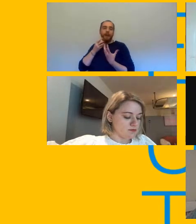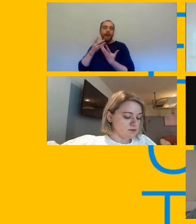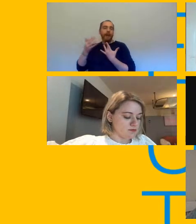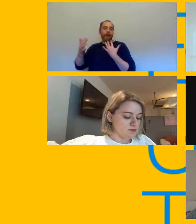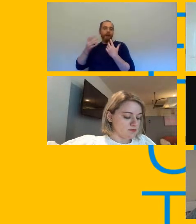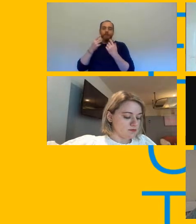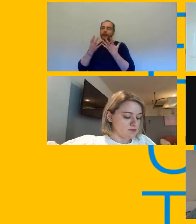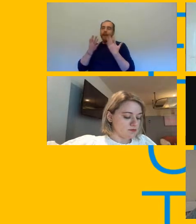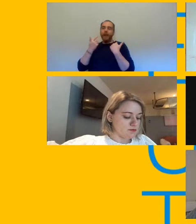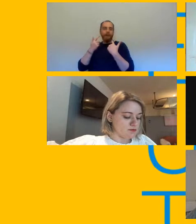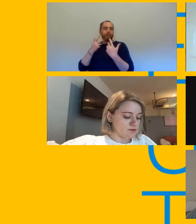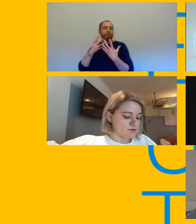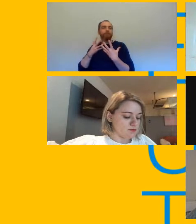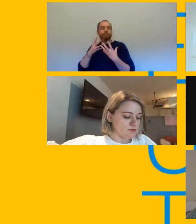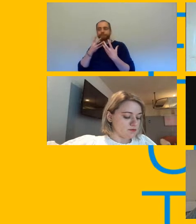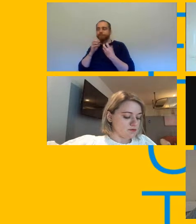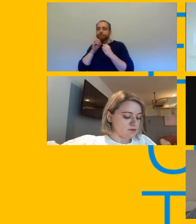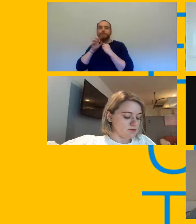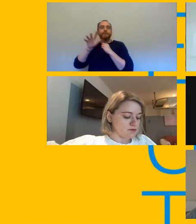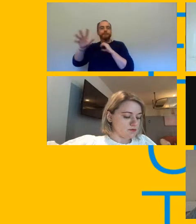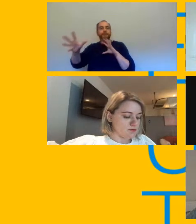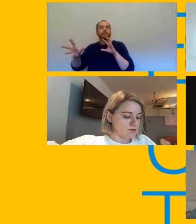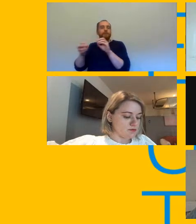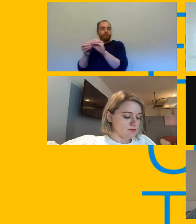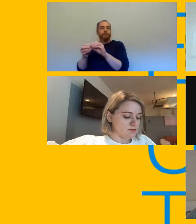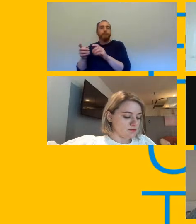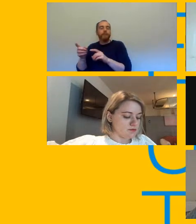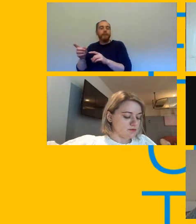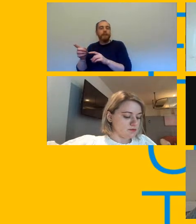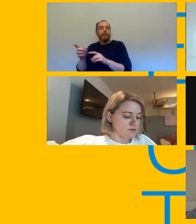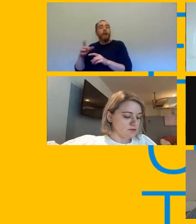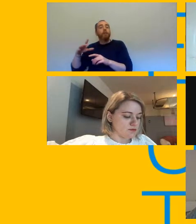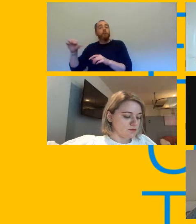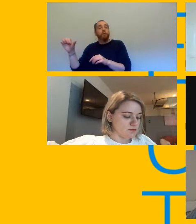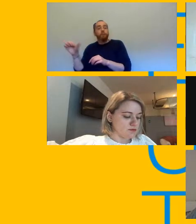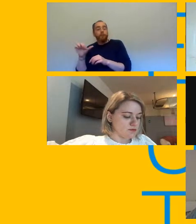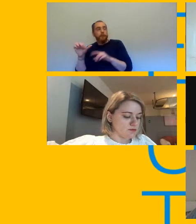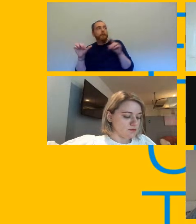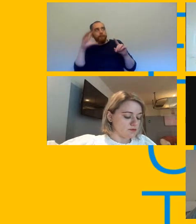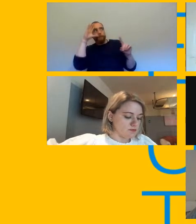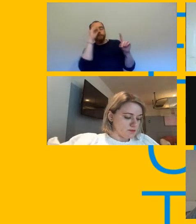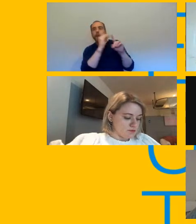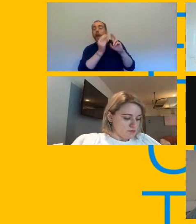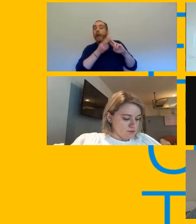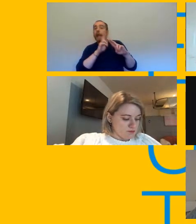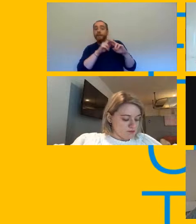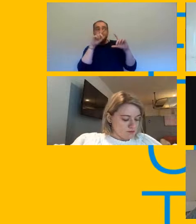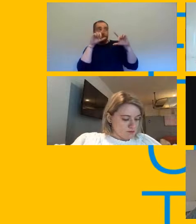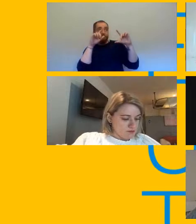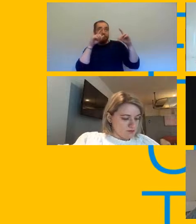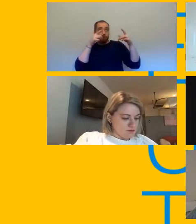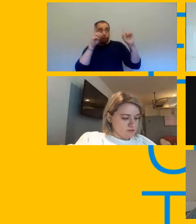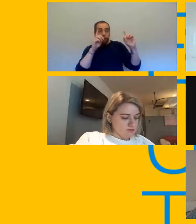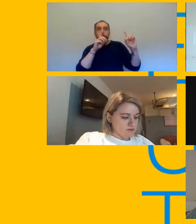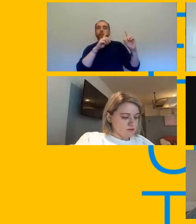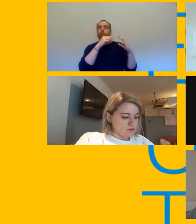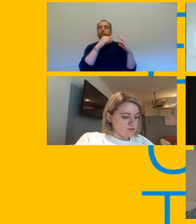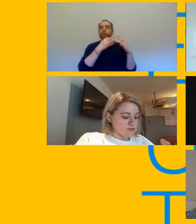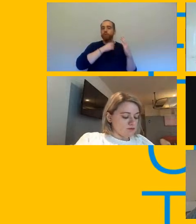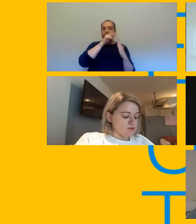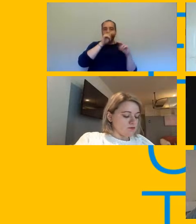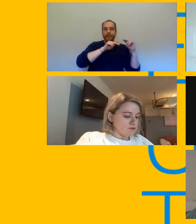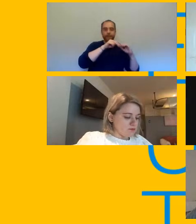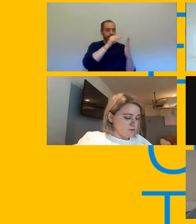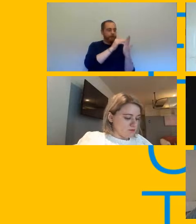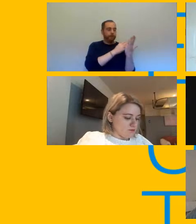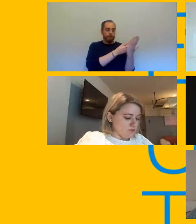branch um and even as an individual you highlight any issues that you think haven't been captured in the risk assessment to your employer you've got a duty